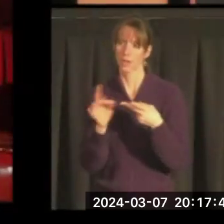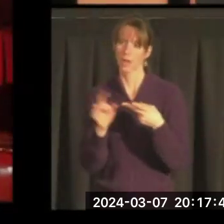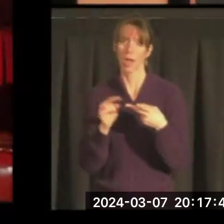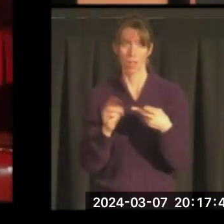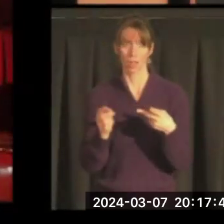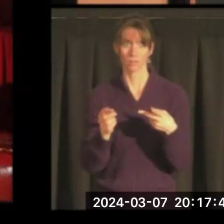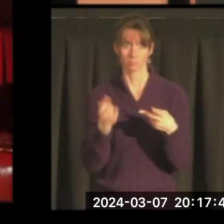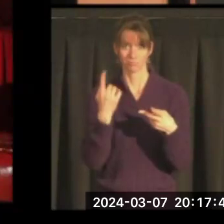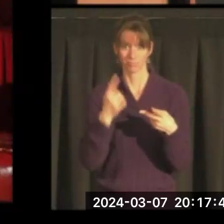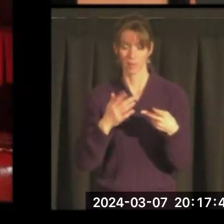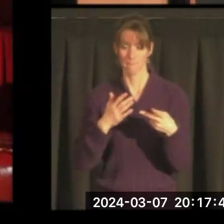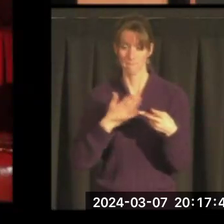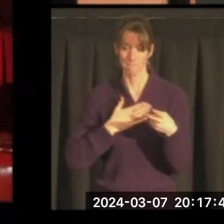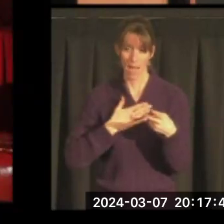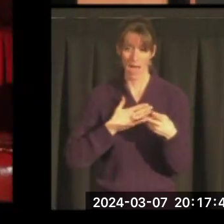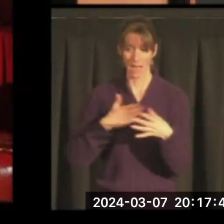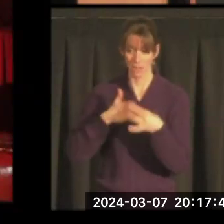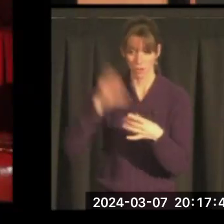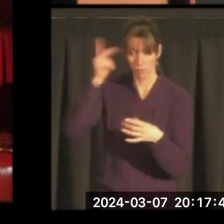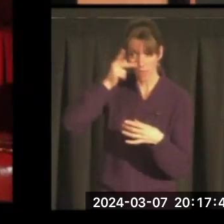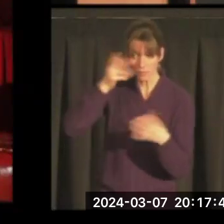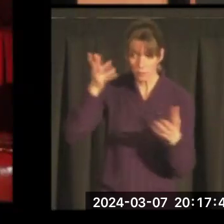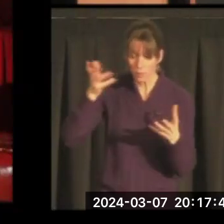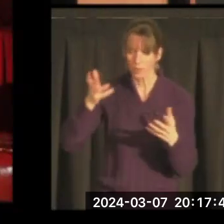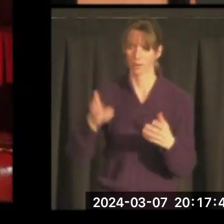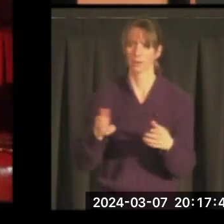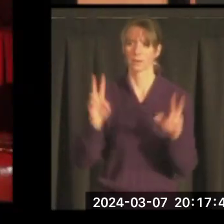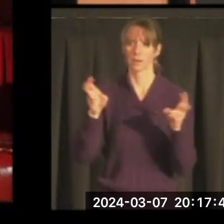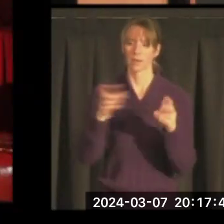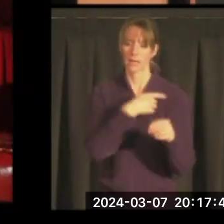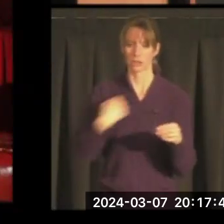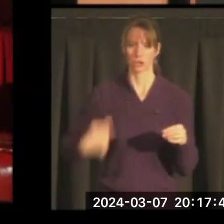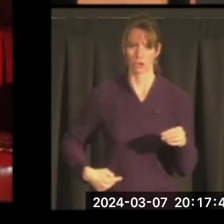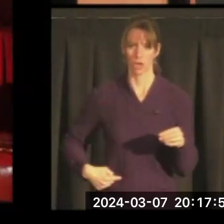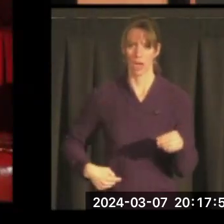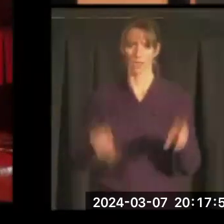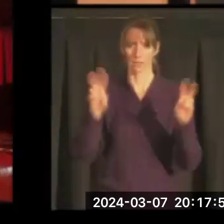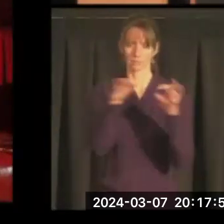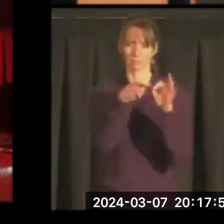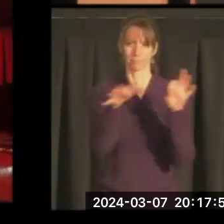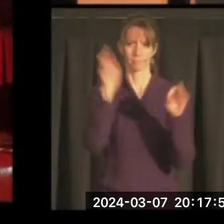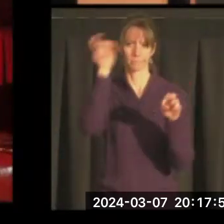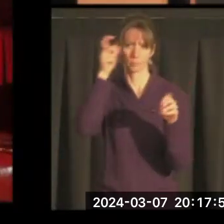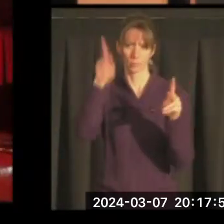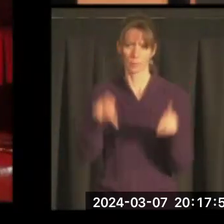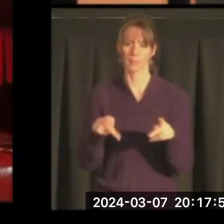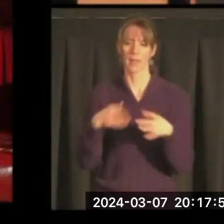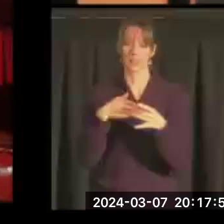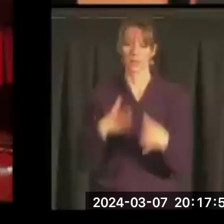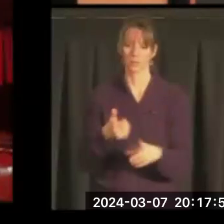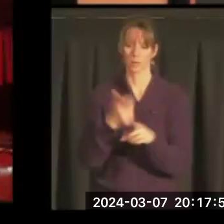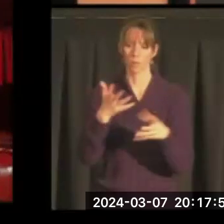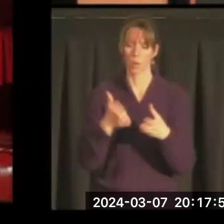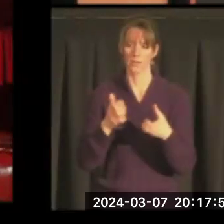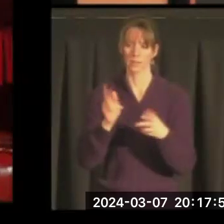look, my philosophy of leadership is that you, and he quoted a Chinese sage, a leader wants to be able to